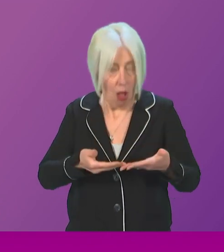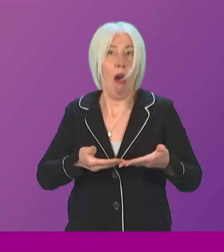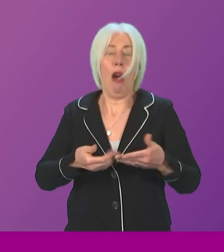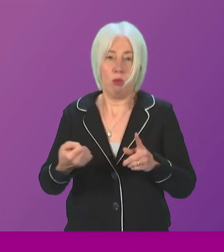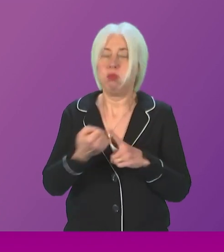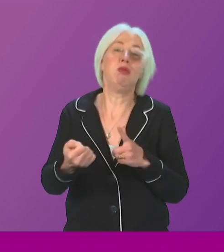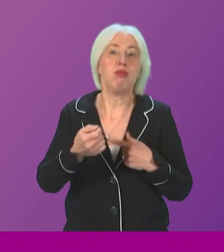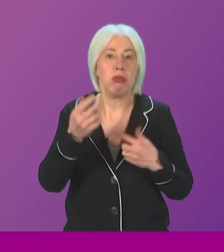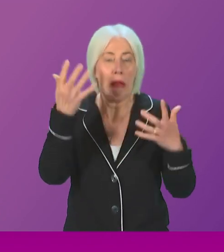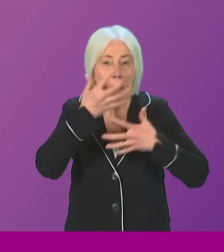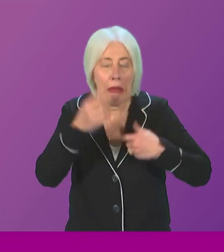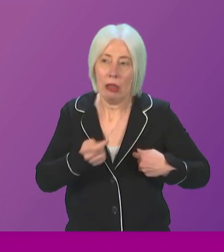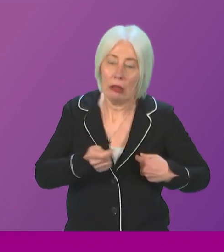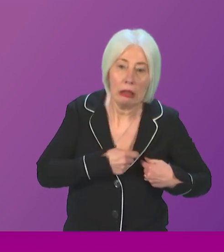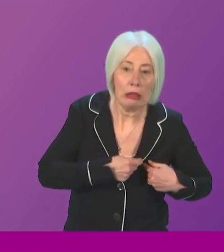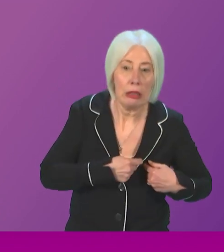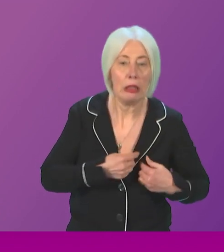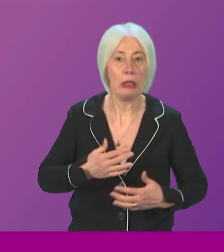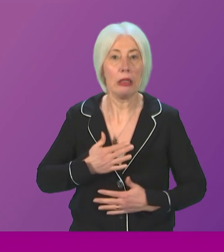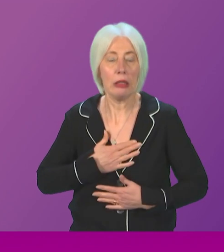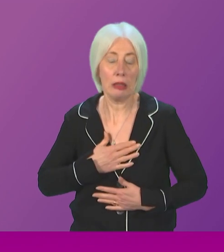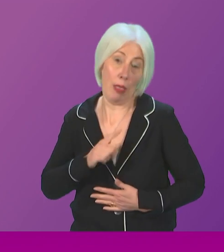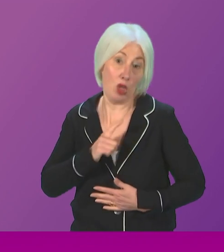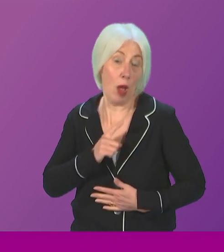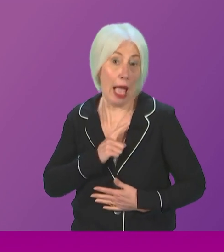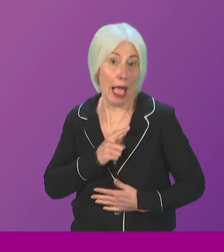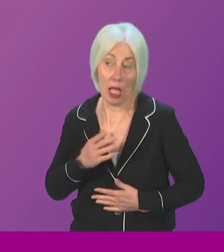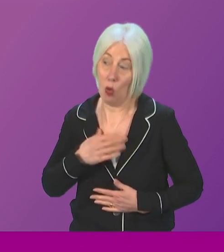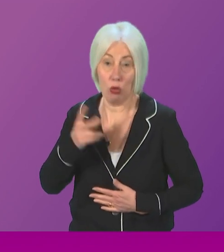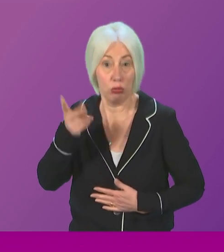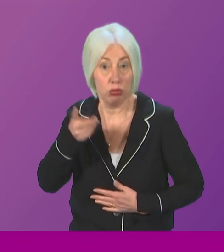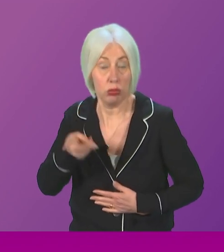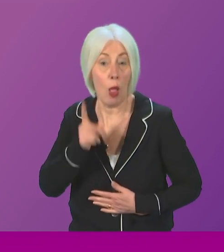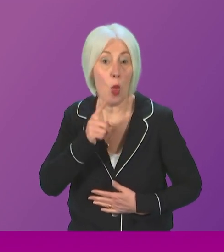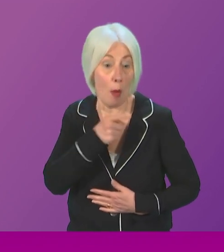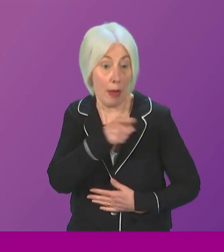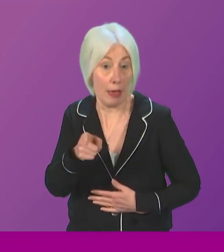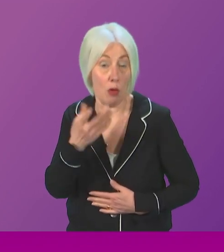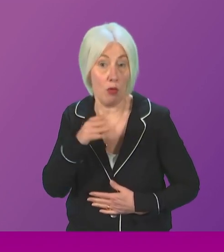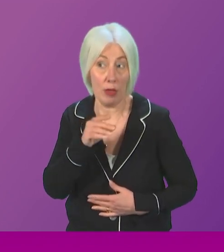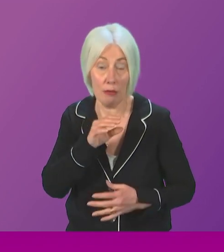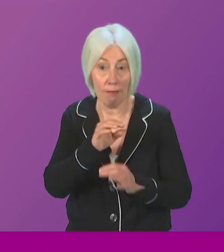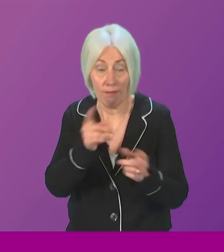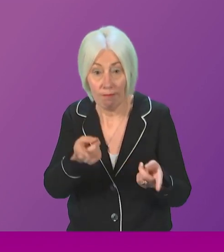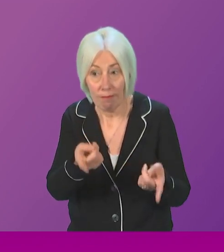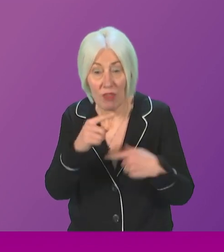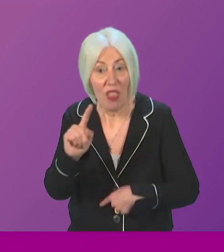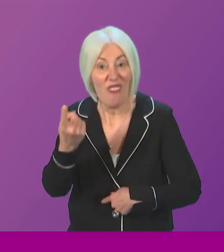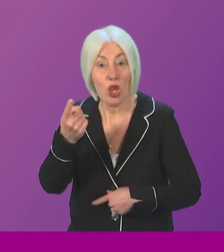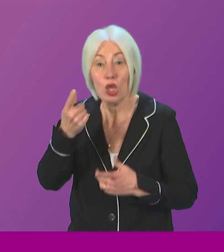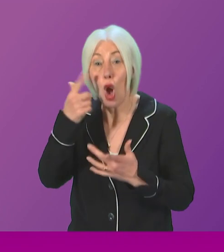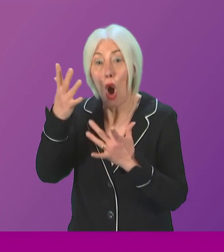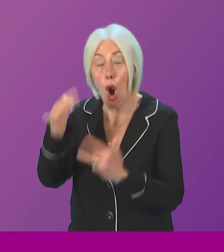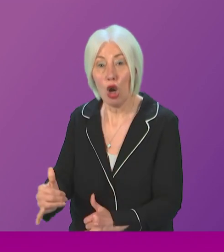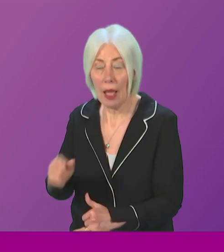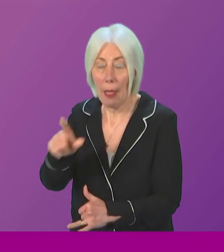impact, the concern and the worry that you have. That is why I was very keen to reiterate that the women who were called in the first audit were the ones that were